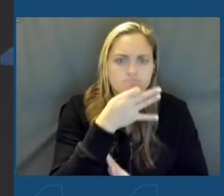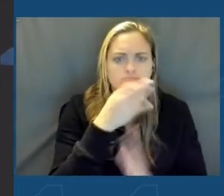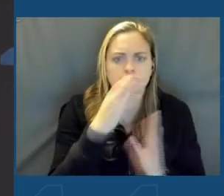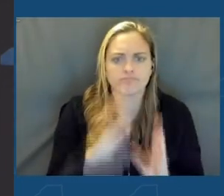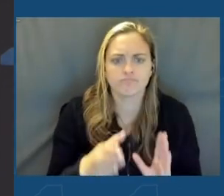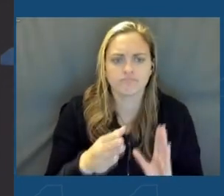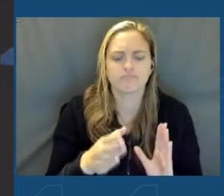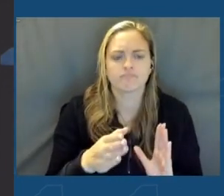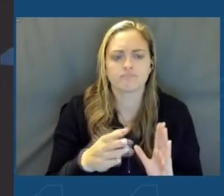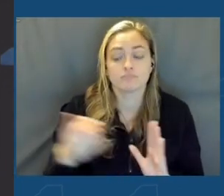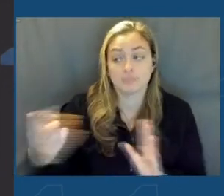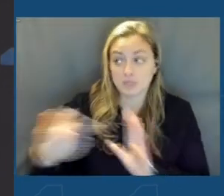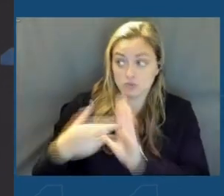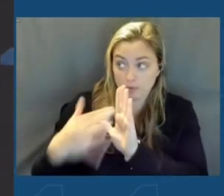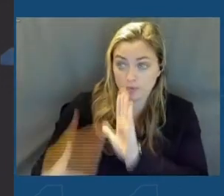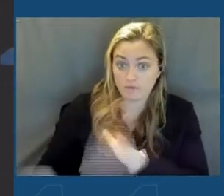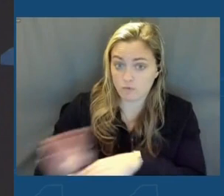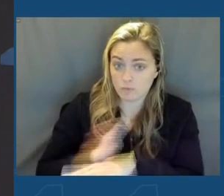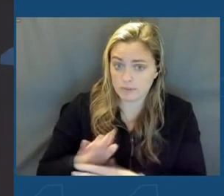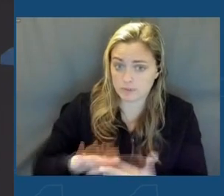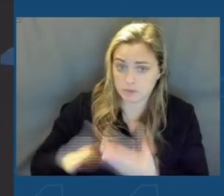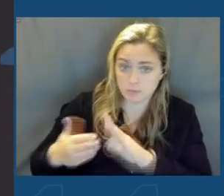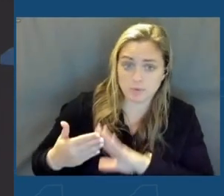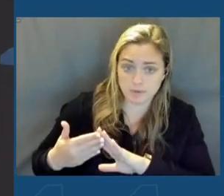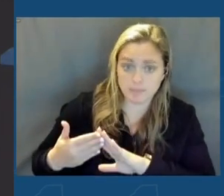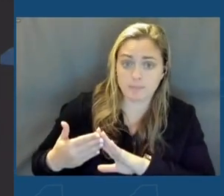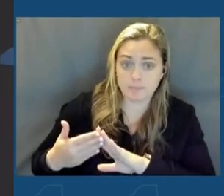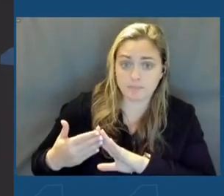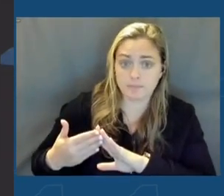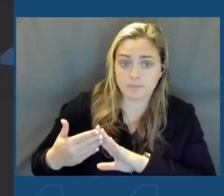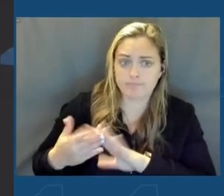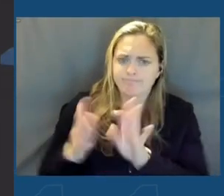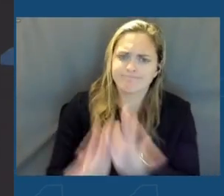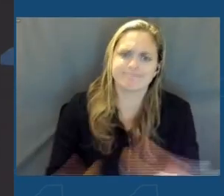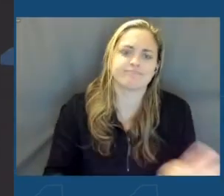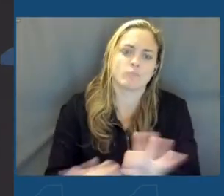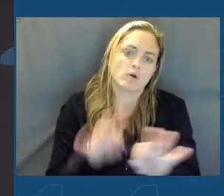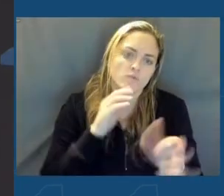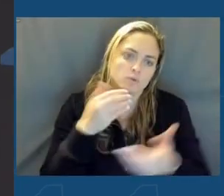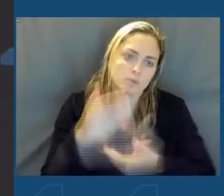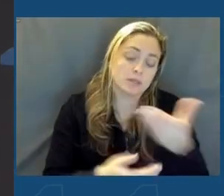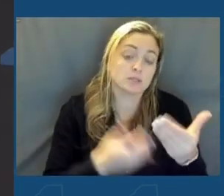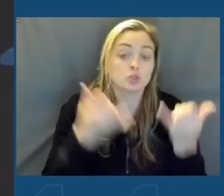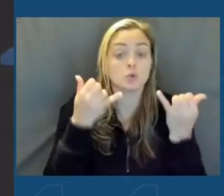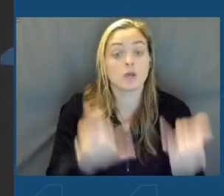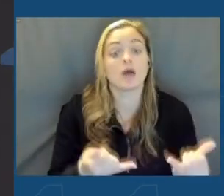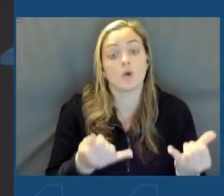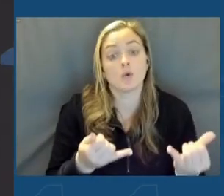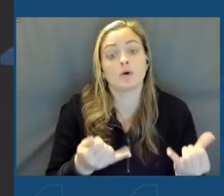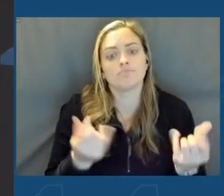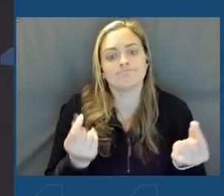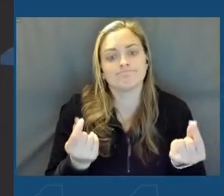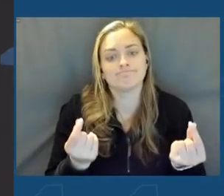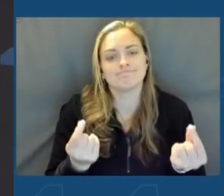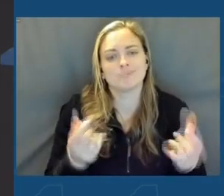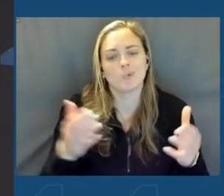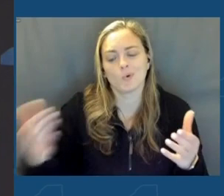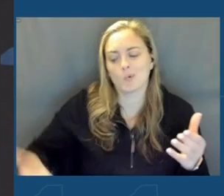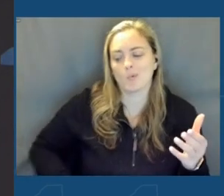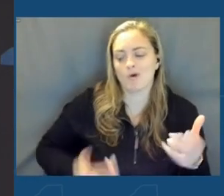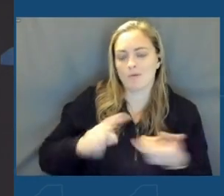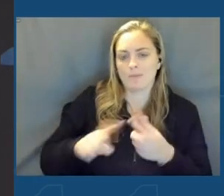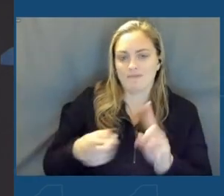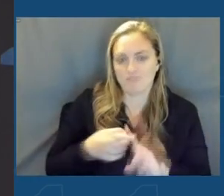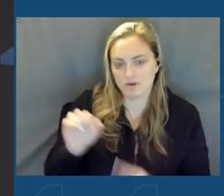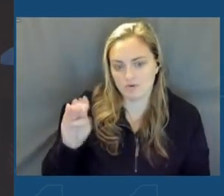as a representative of the business community was key in this process. So, at this time, I want to welcome my friend Rob